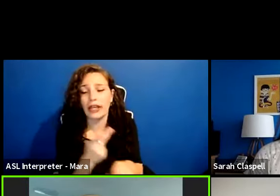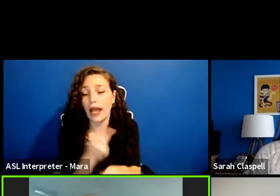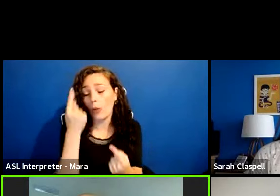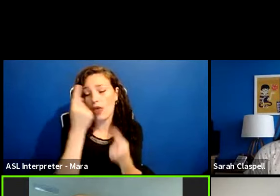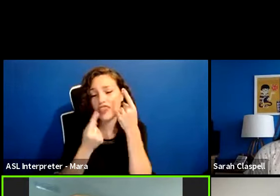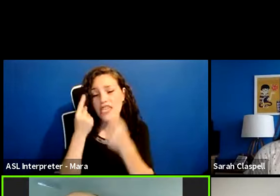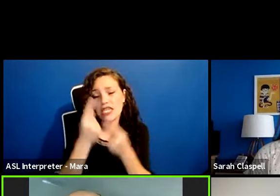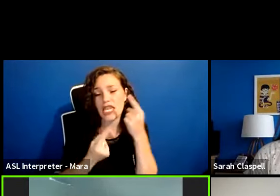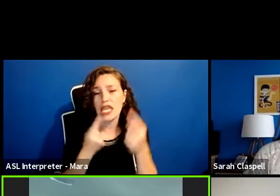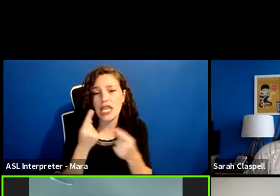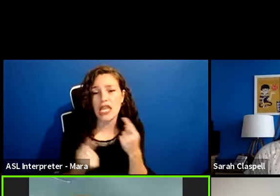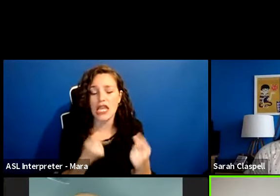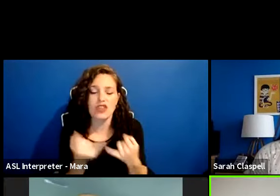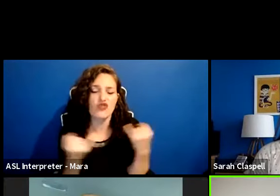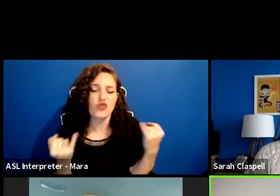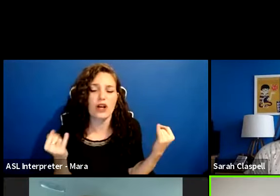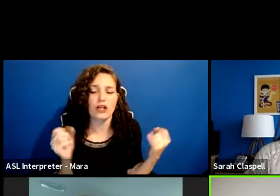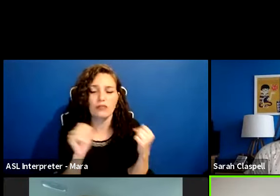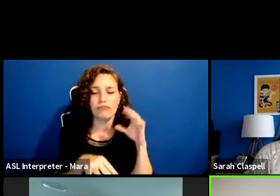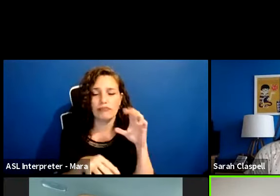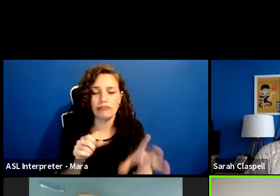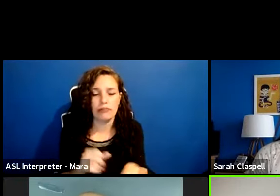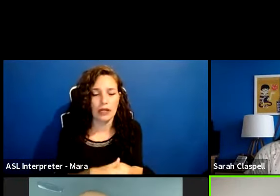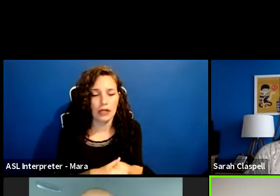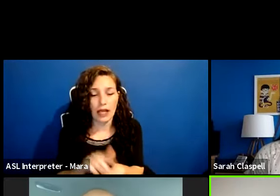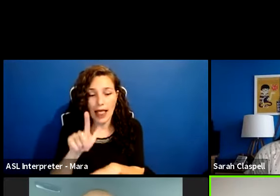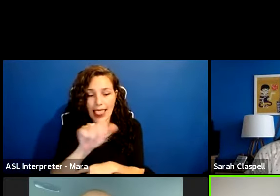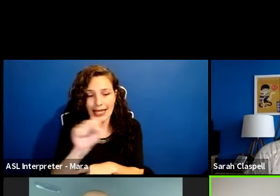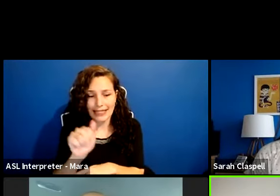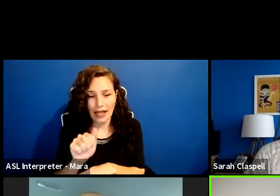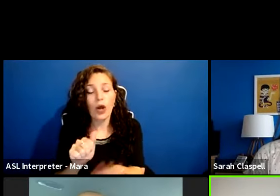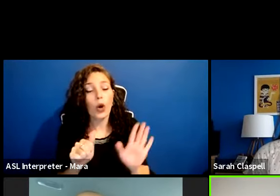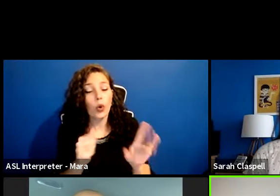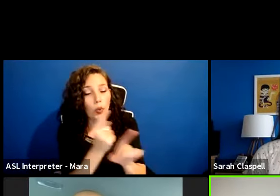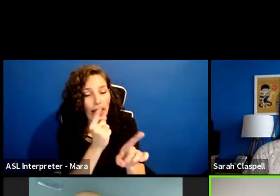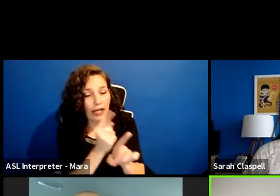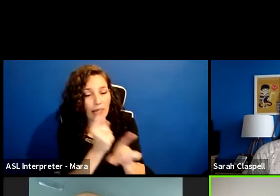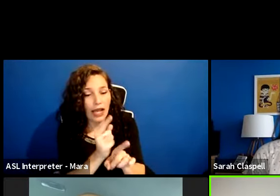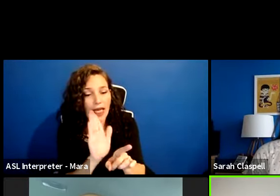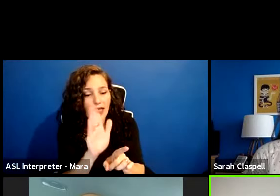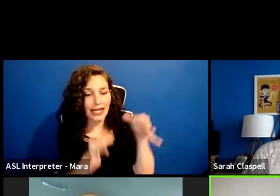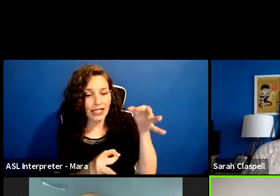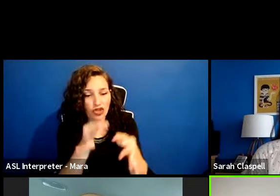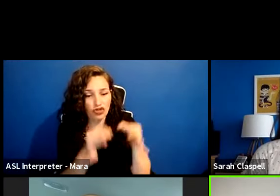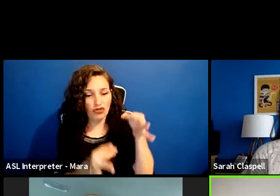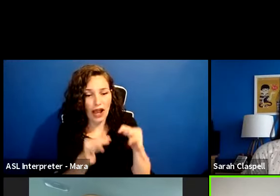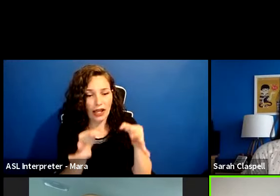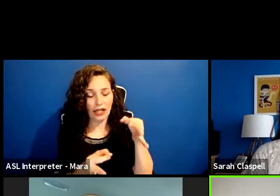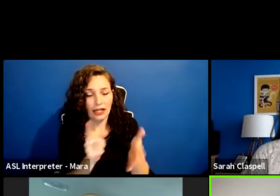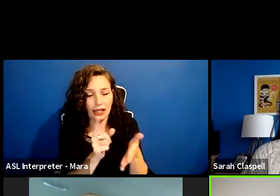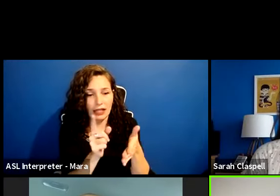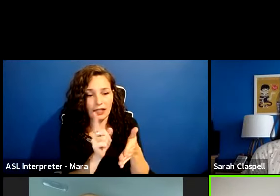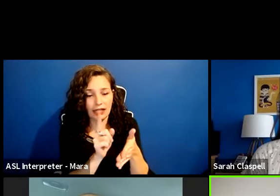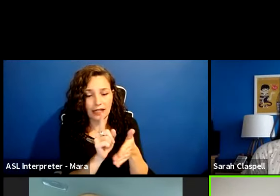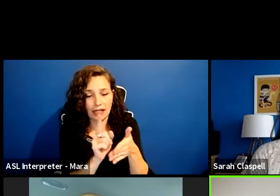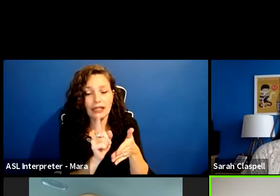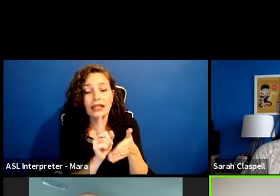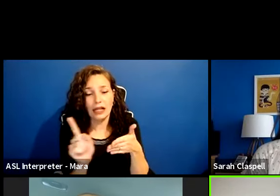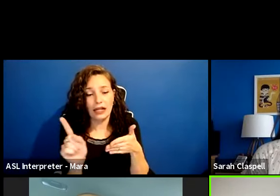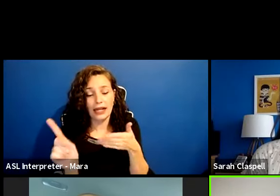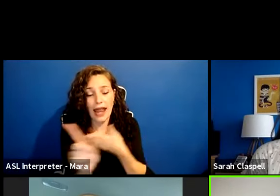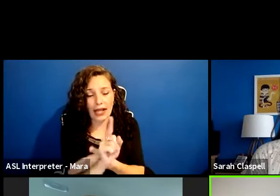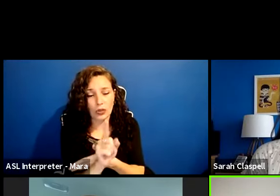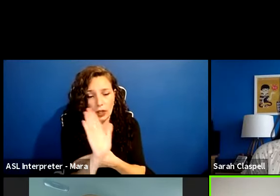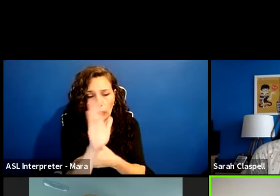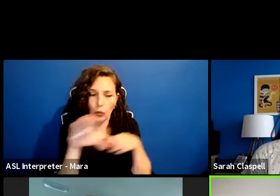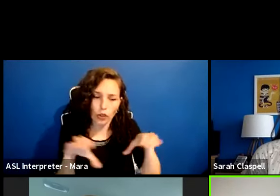noodling. And next week with his trial, what we're going to do is we're going to do the math. Of course.